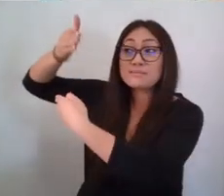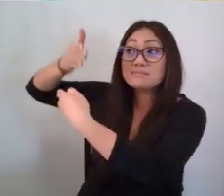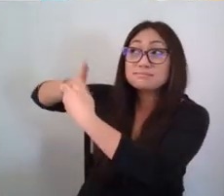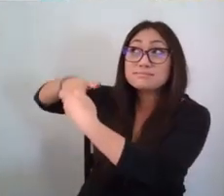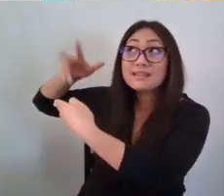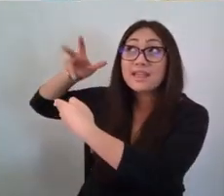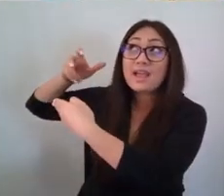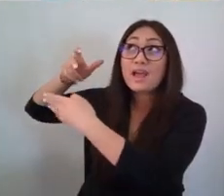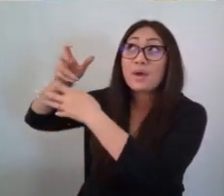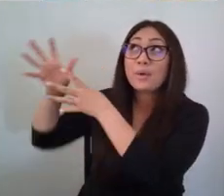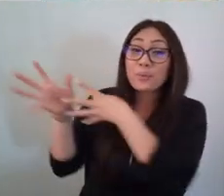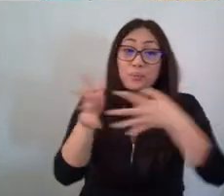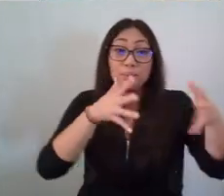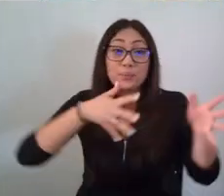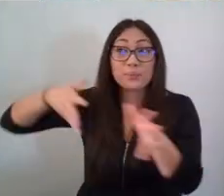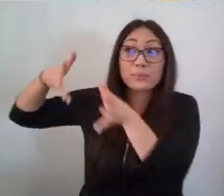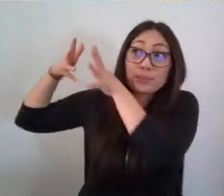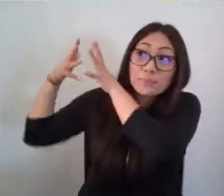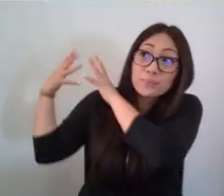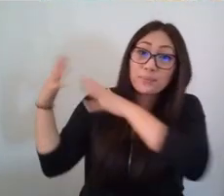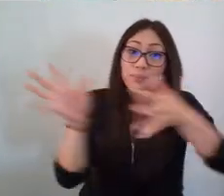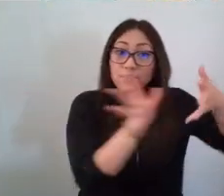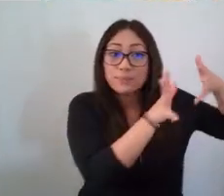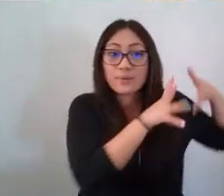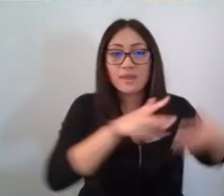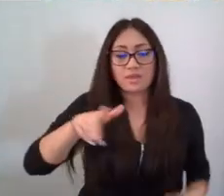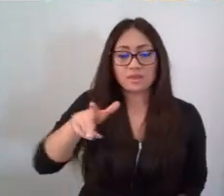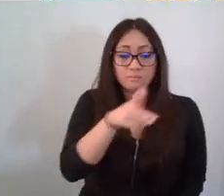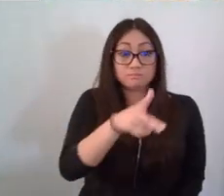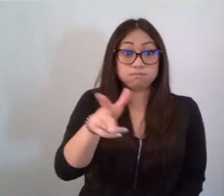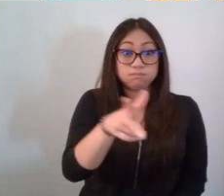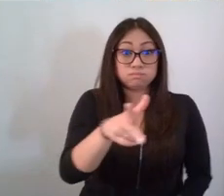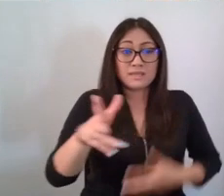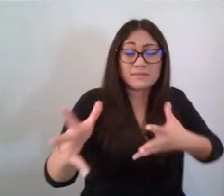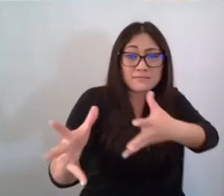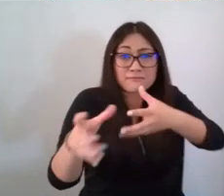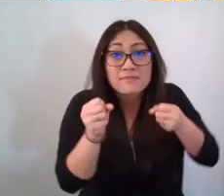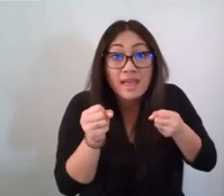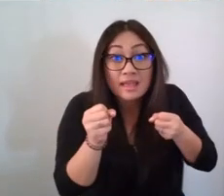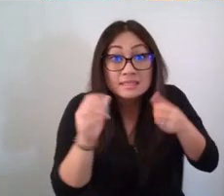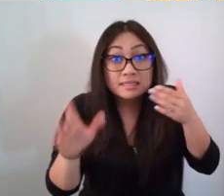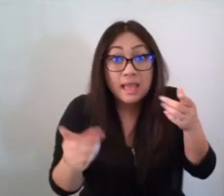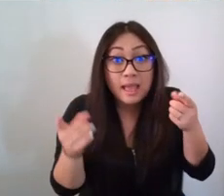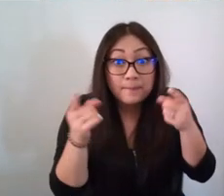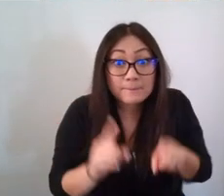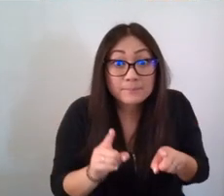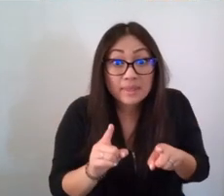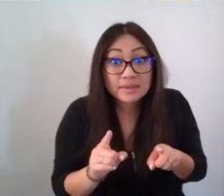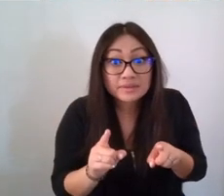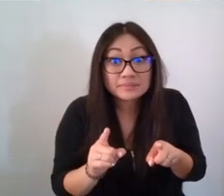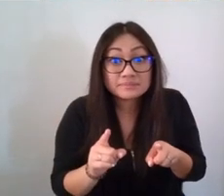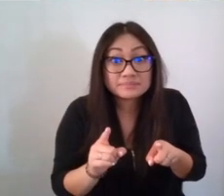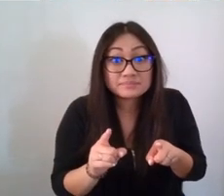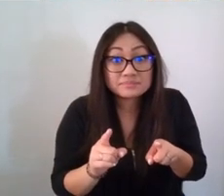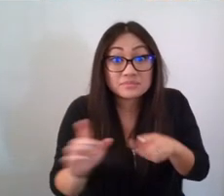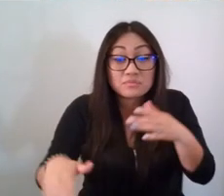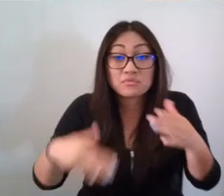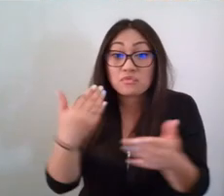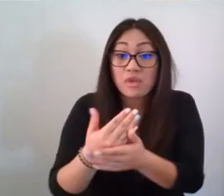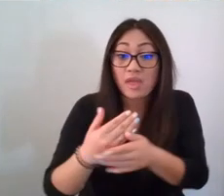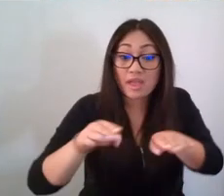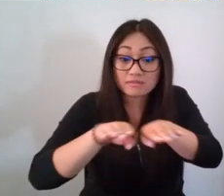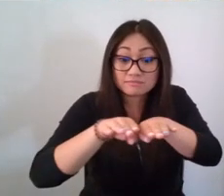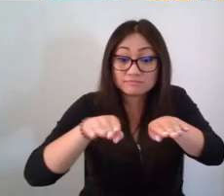faster he seemed to go. He was going so fast, in fact, that when he reached the curve just over the bridge, he couldn't quite make it.